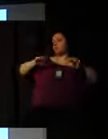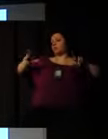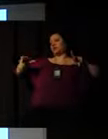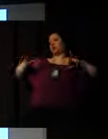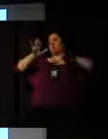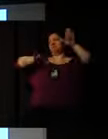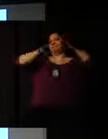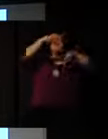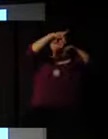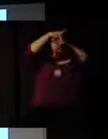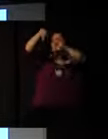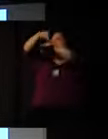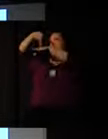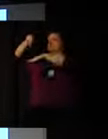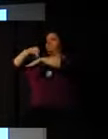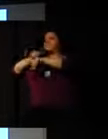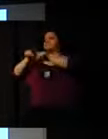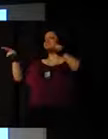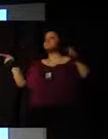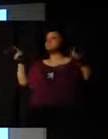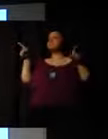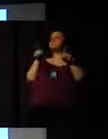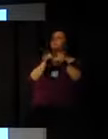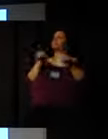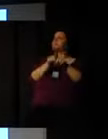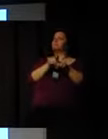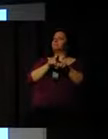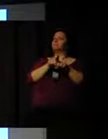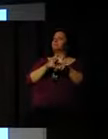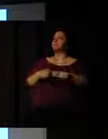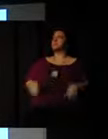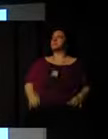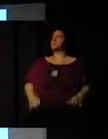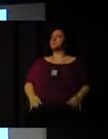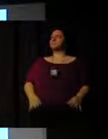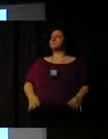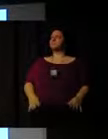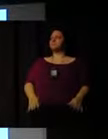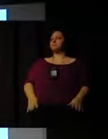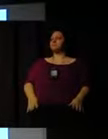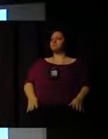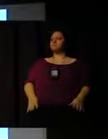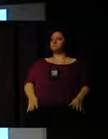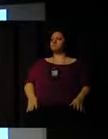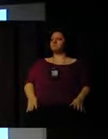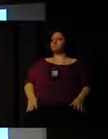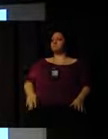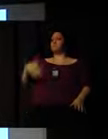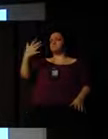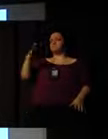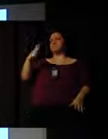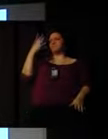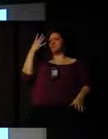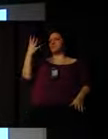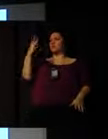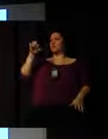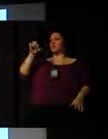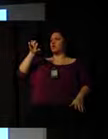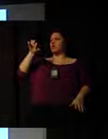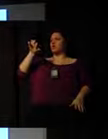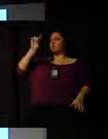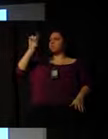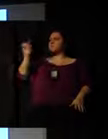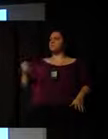And then also, about 439,000 individuals volunteered through organizations,